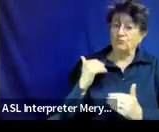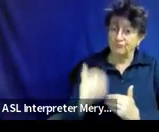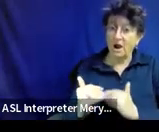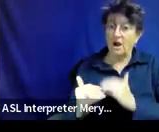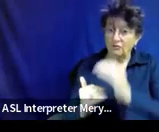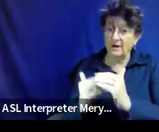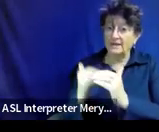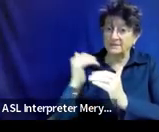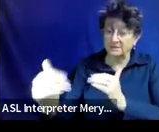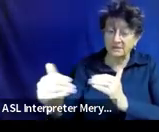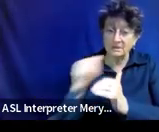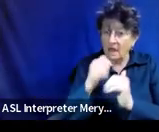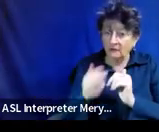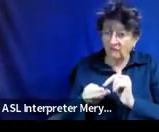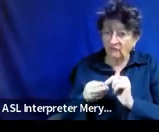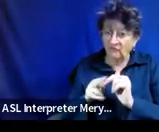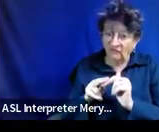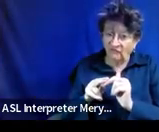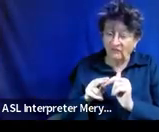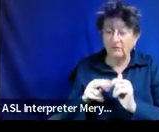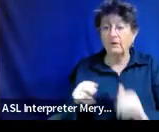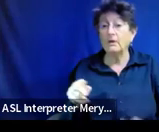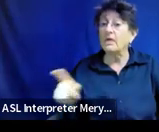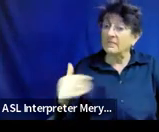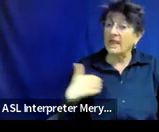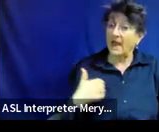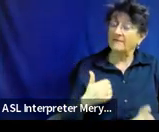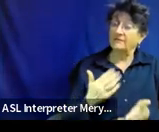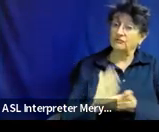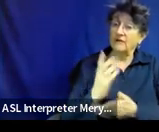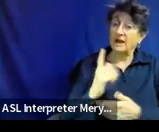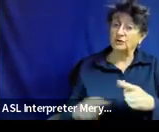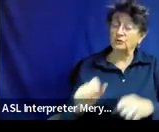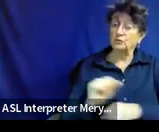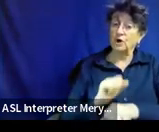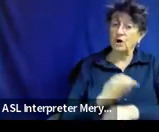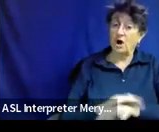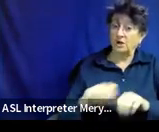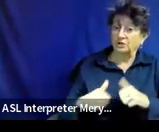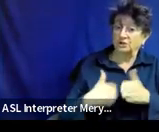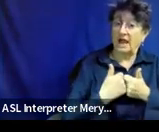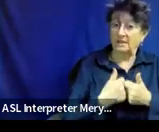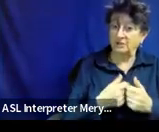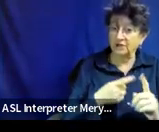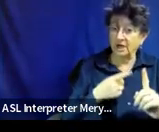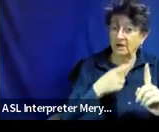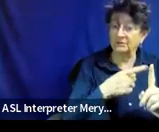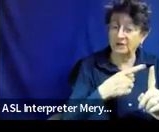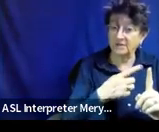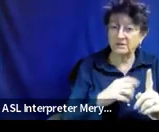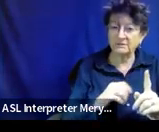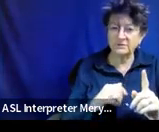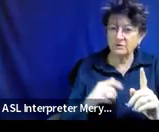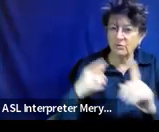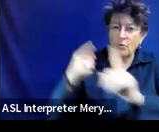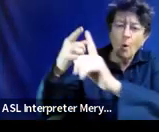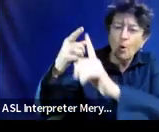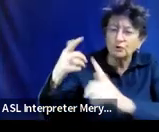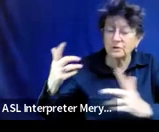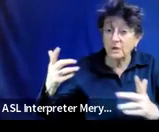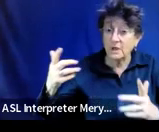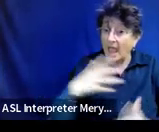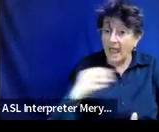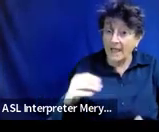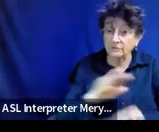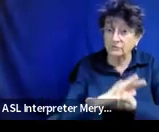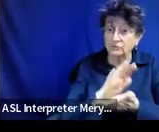challenging objectives, challenging goals, and the school must offer